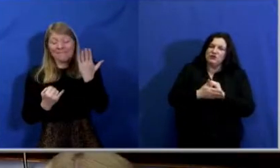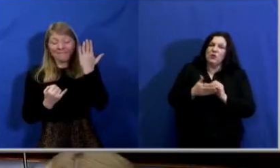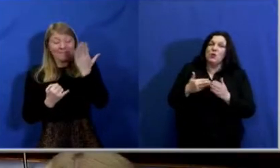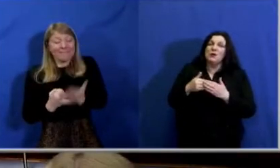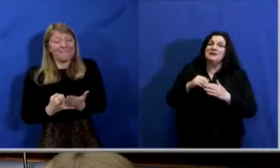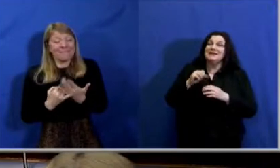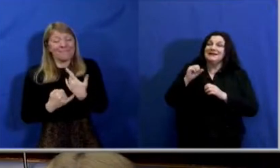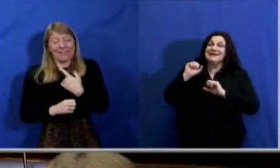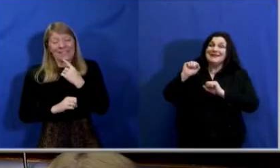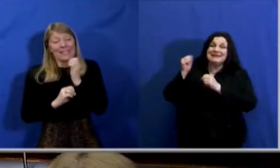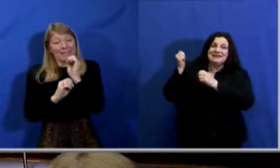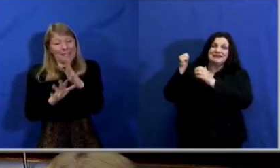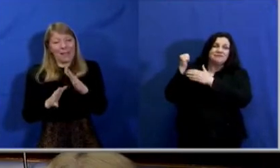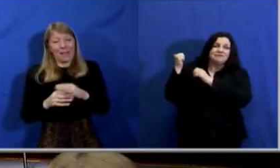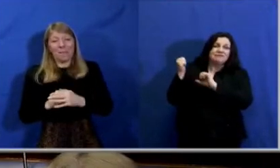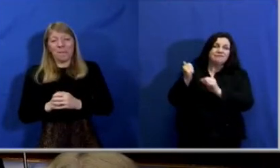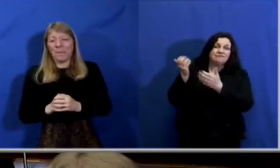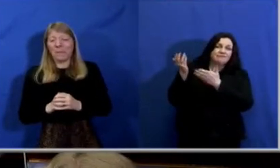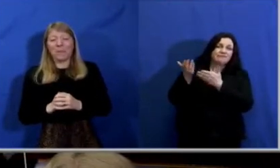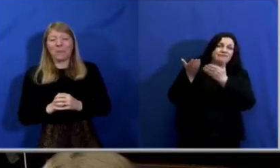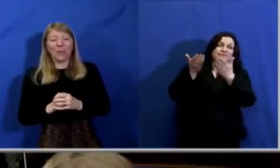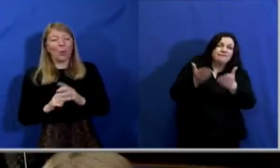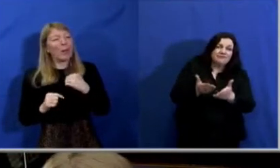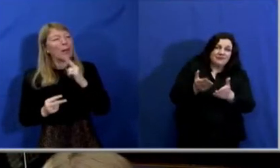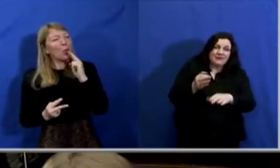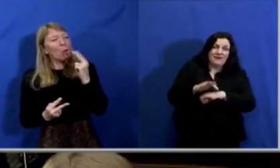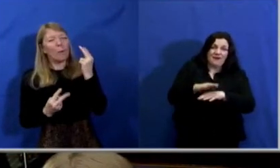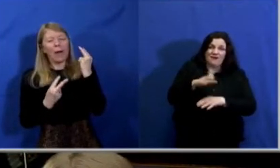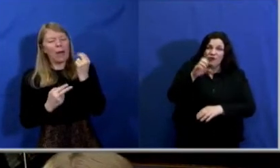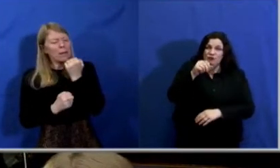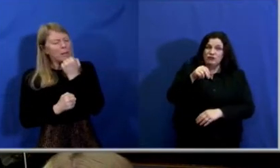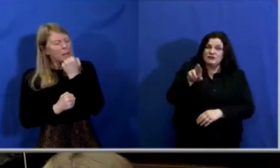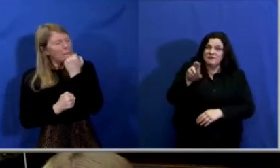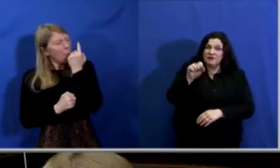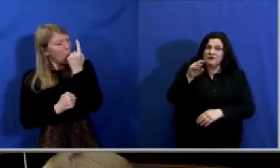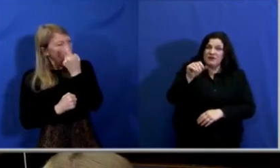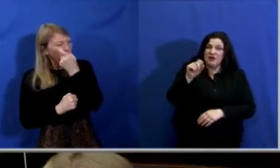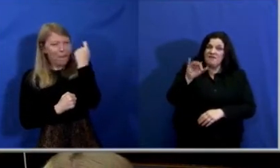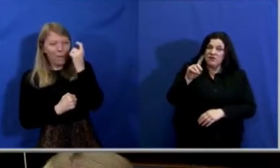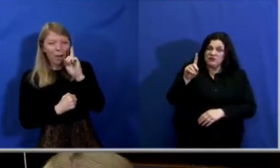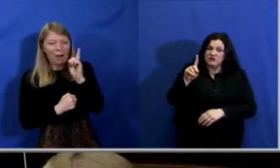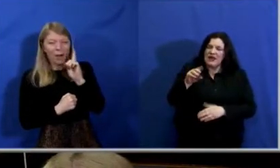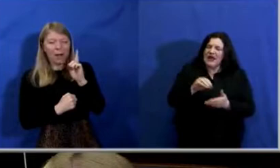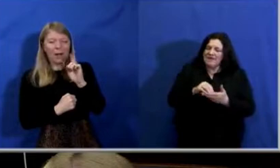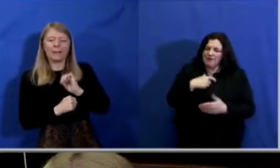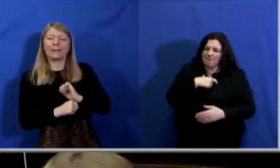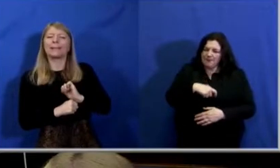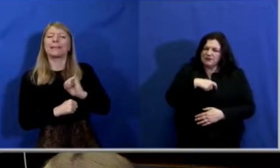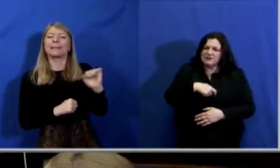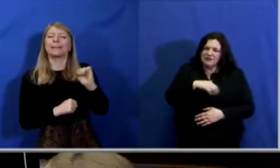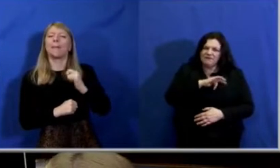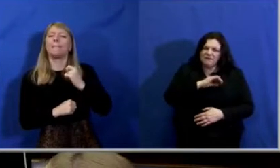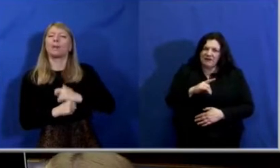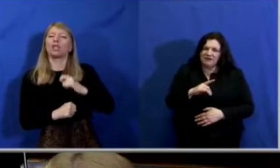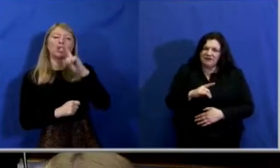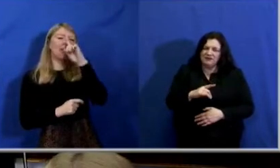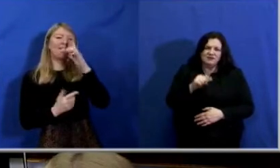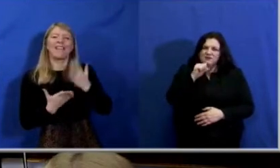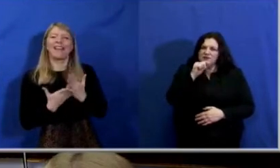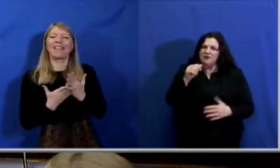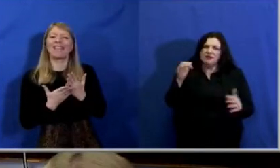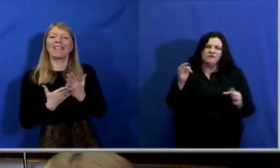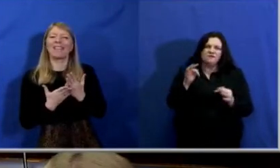of Christopher Stalford is this. He had a personal faith, but he didn't fear